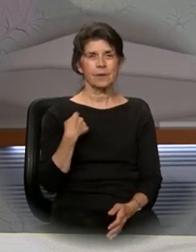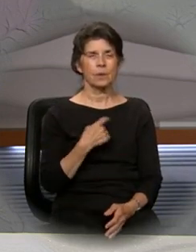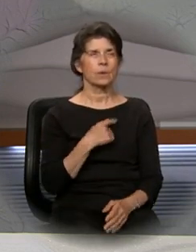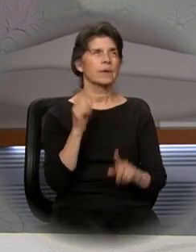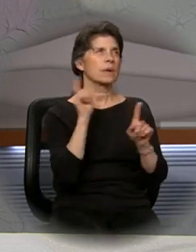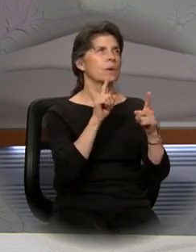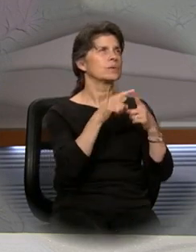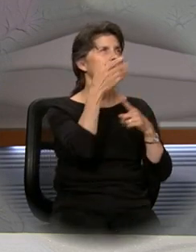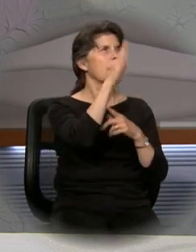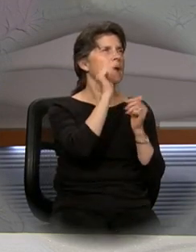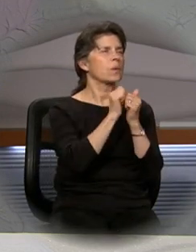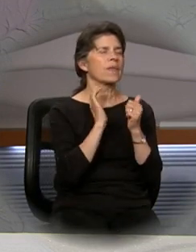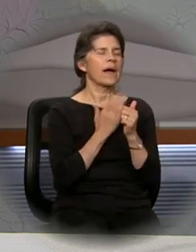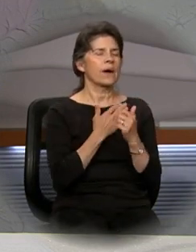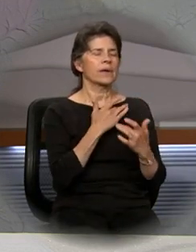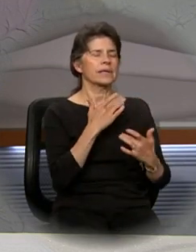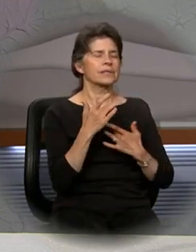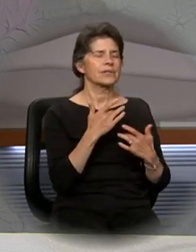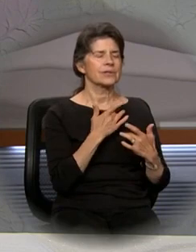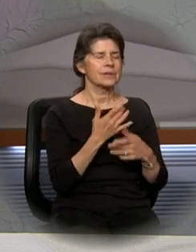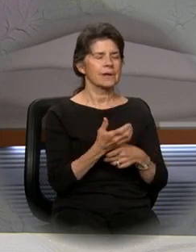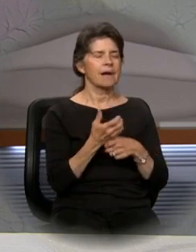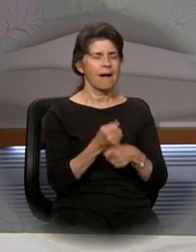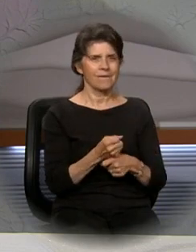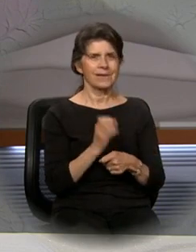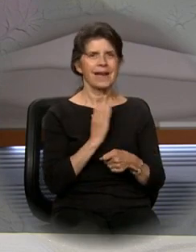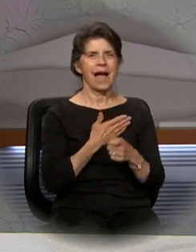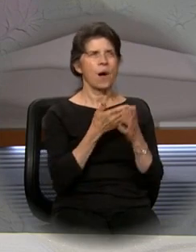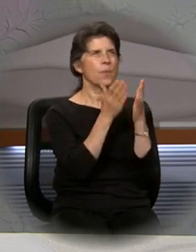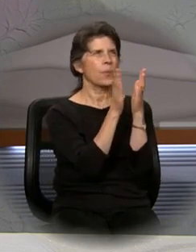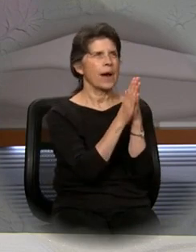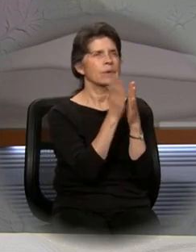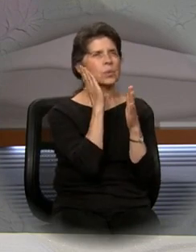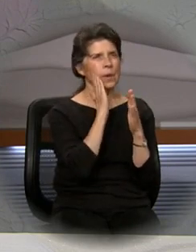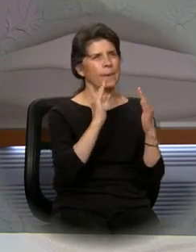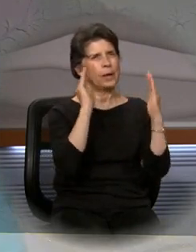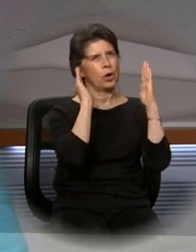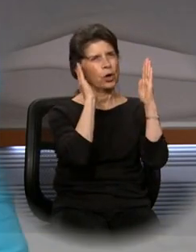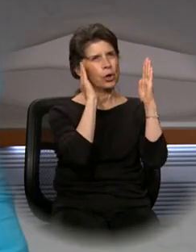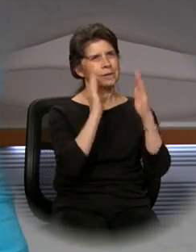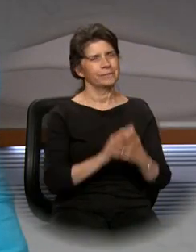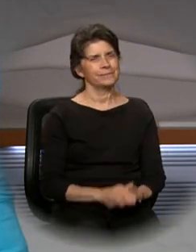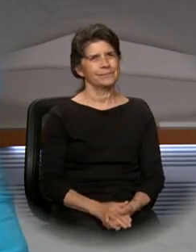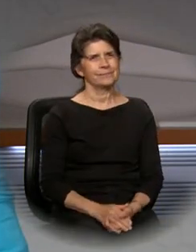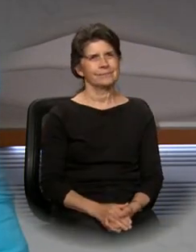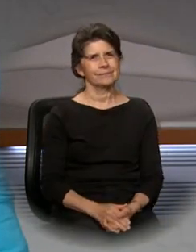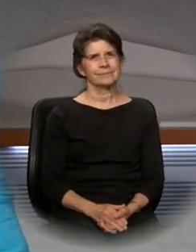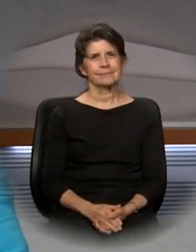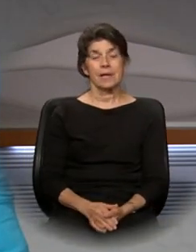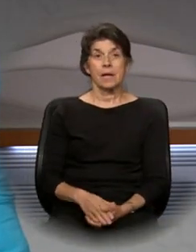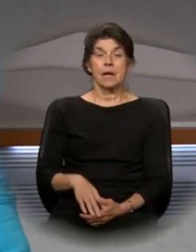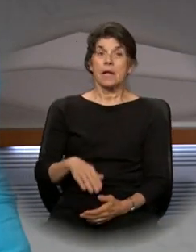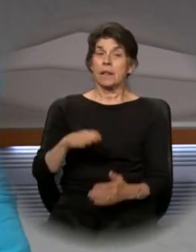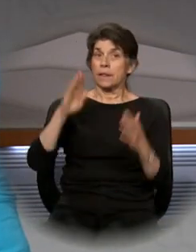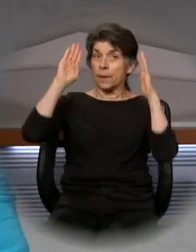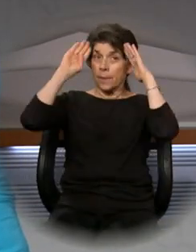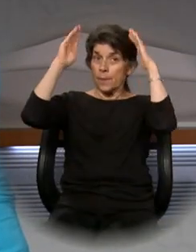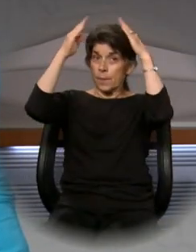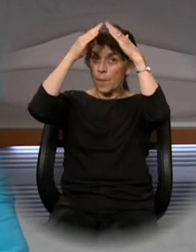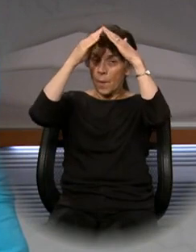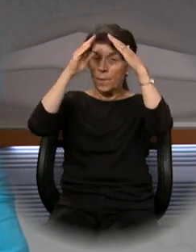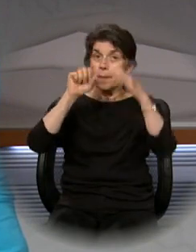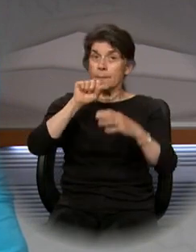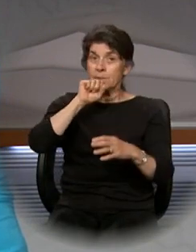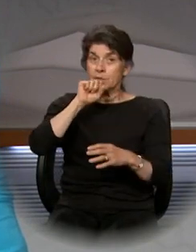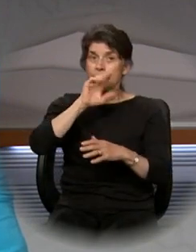God with our concerns, confident that our petitions will be heard. That Pope Francis, Bishop Donald,